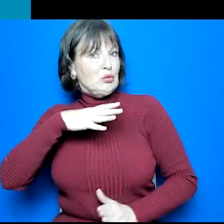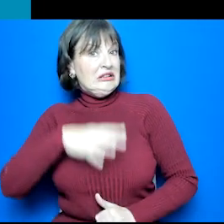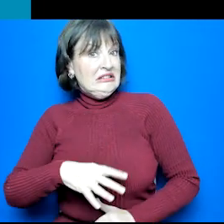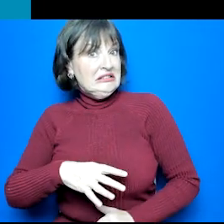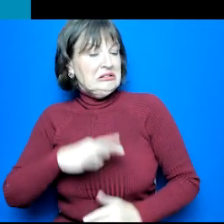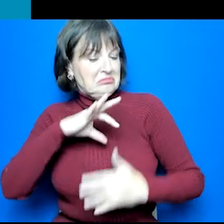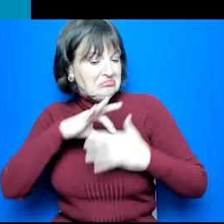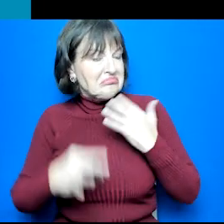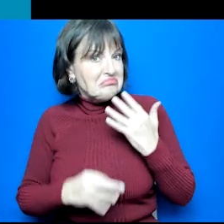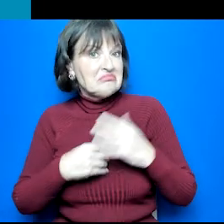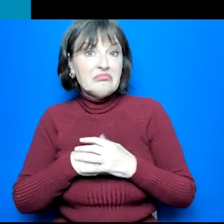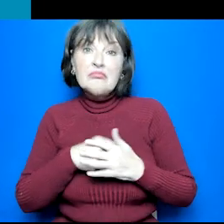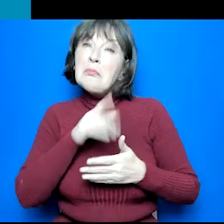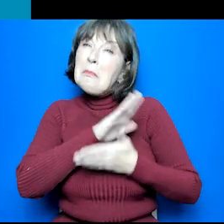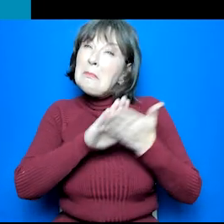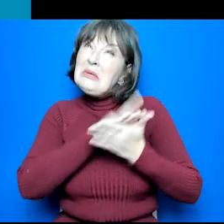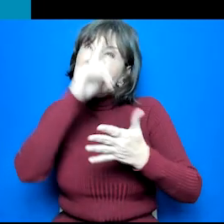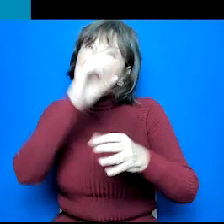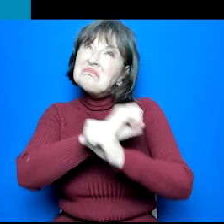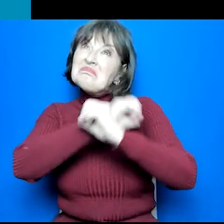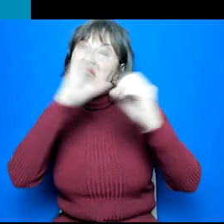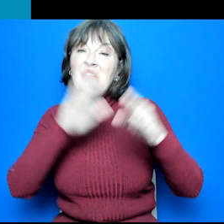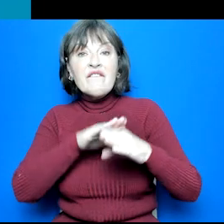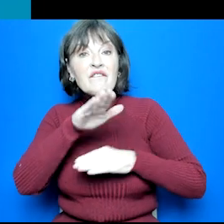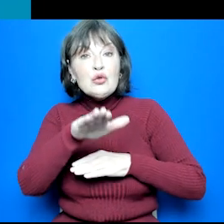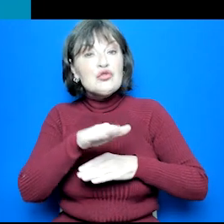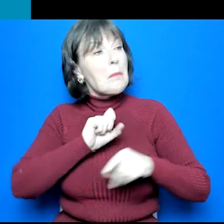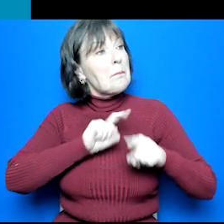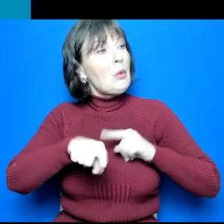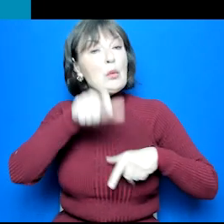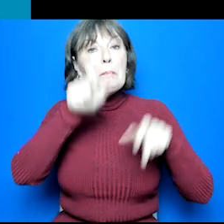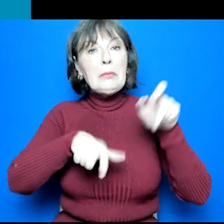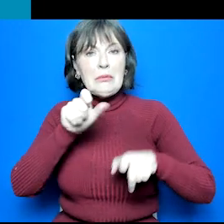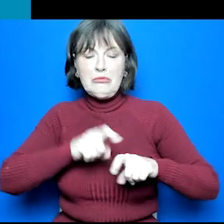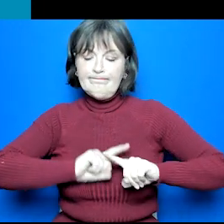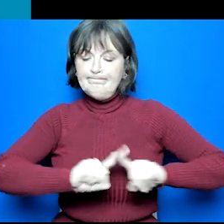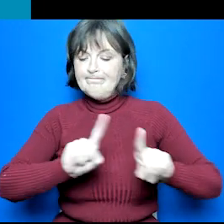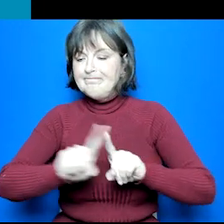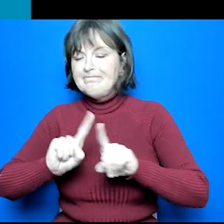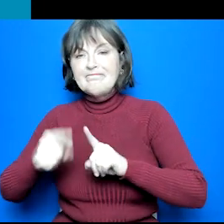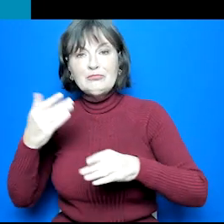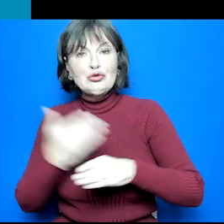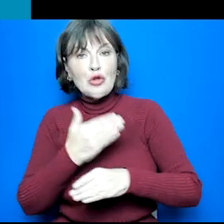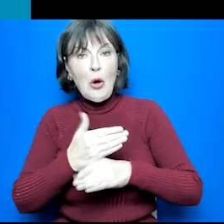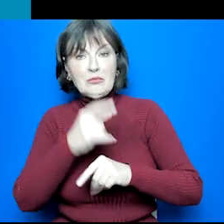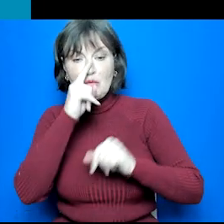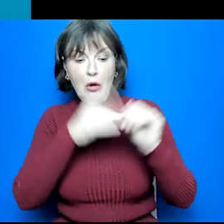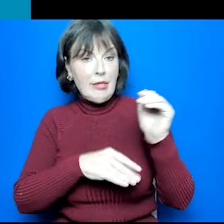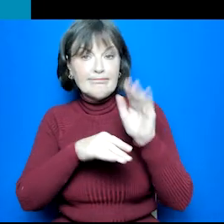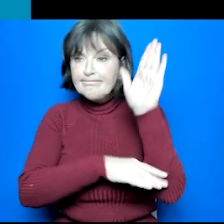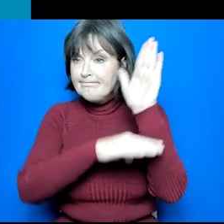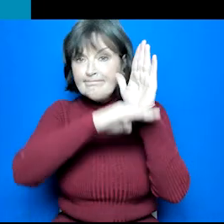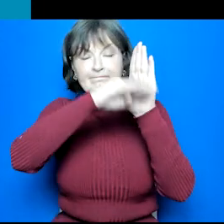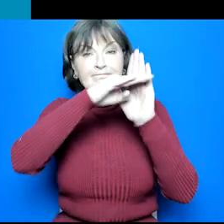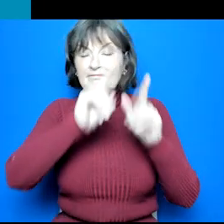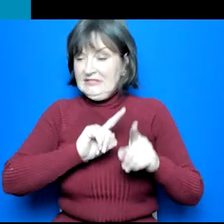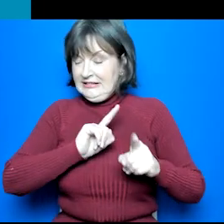people will have multiple jobs and more frequent job changes. As well as this, people will have to upskill, reskill and adapt.